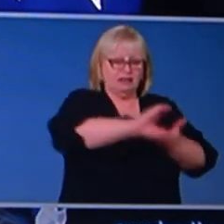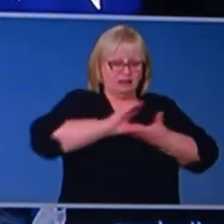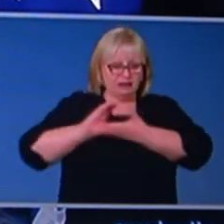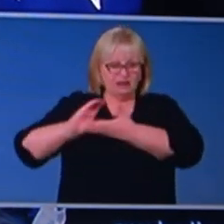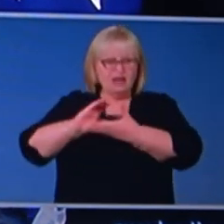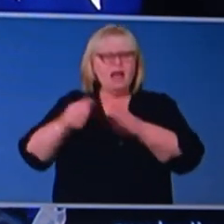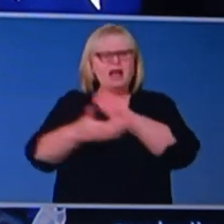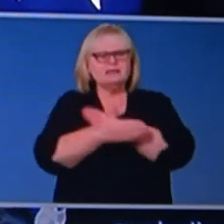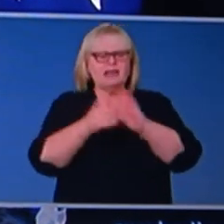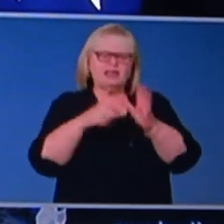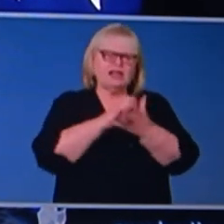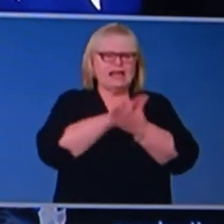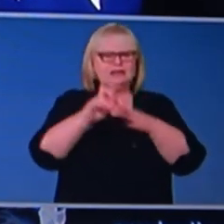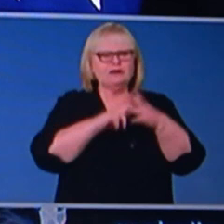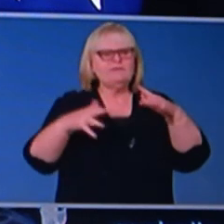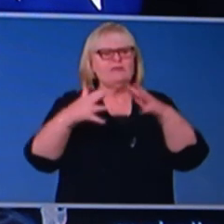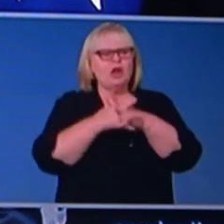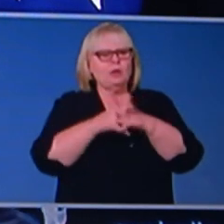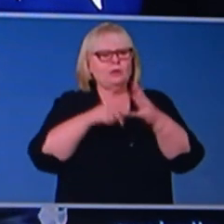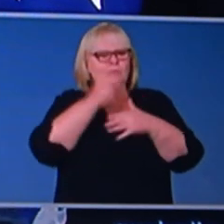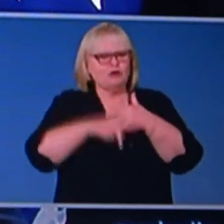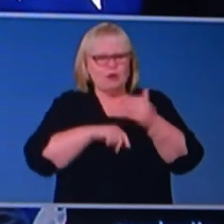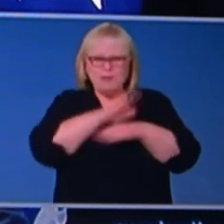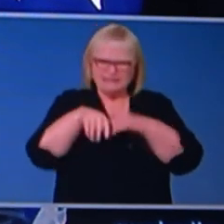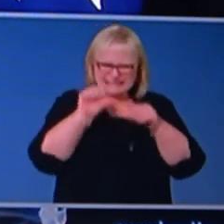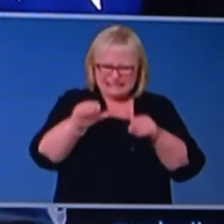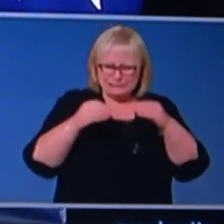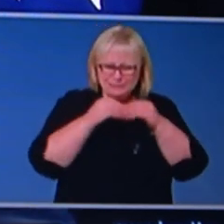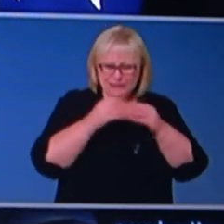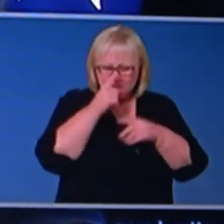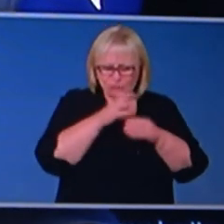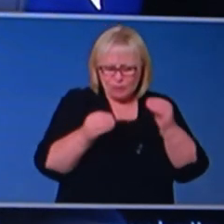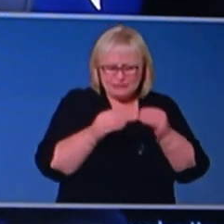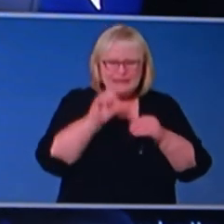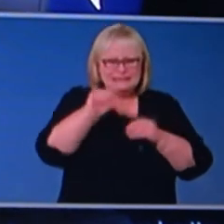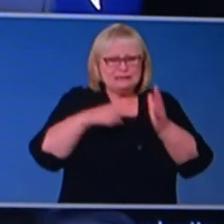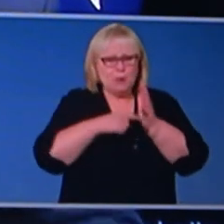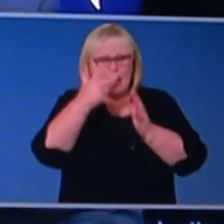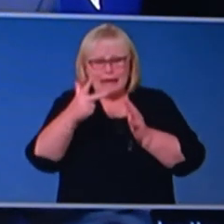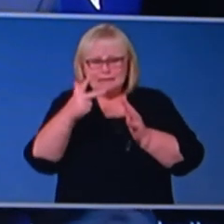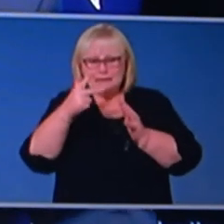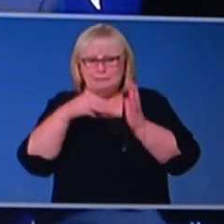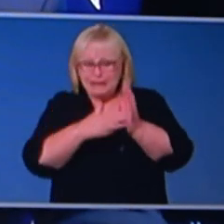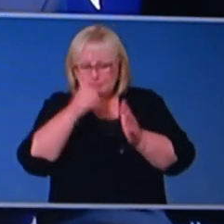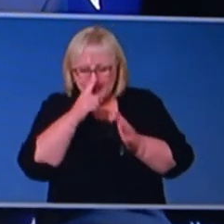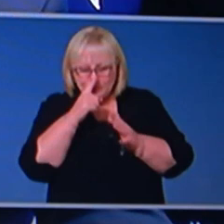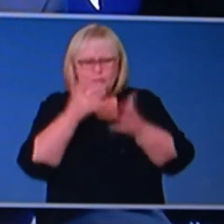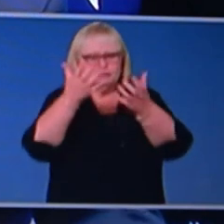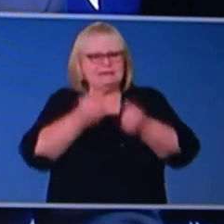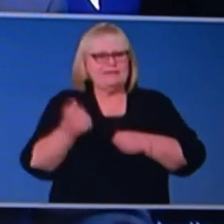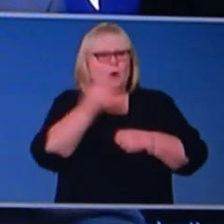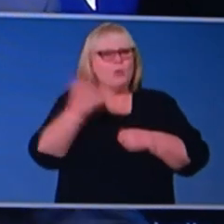worth over $6 billion. 6.8 million Australians have received that one-off payment,